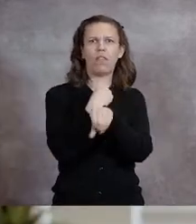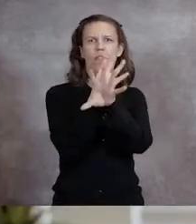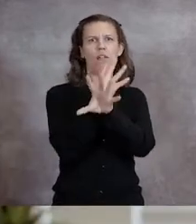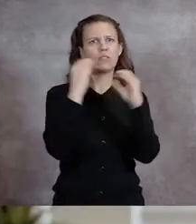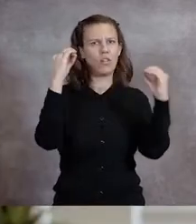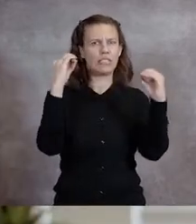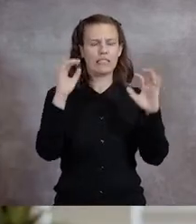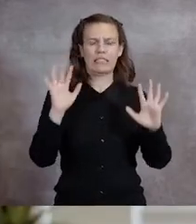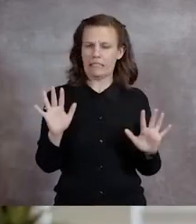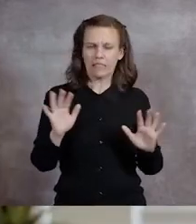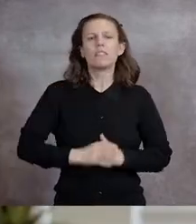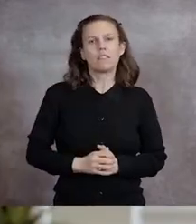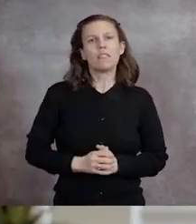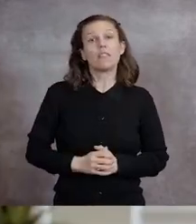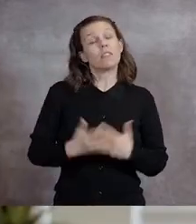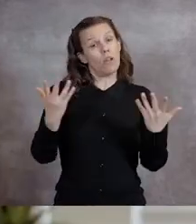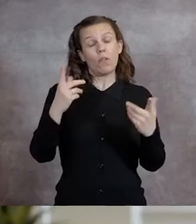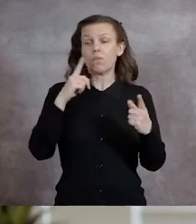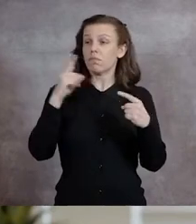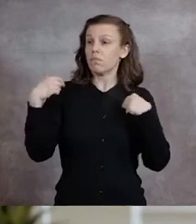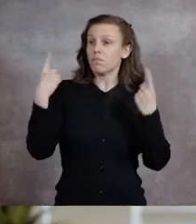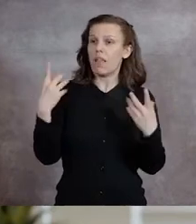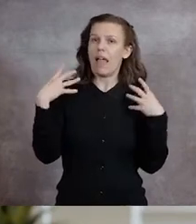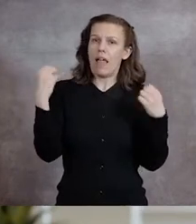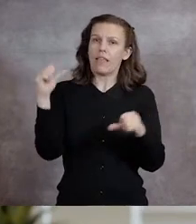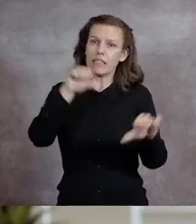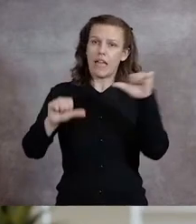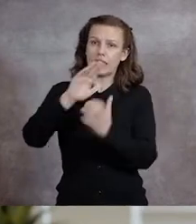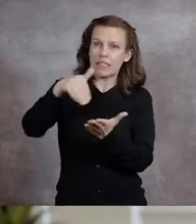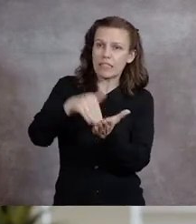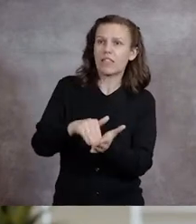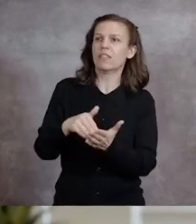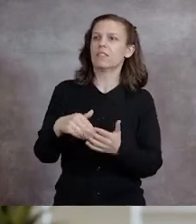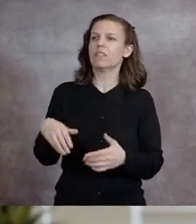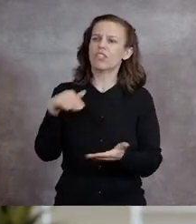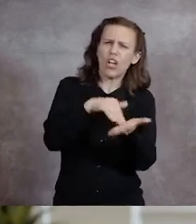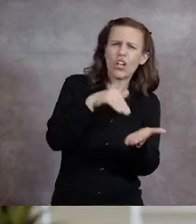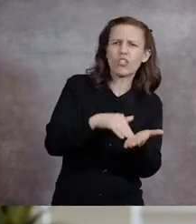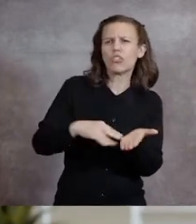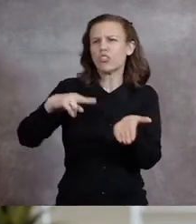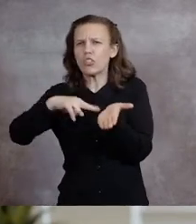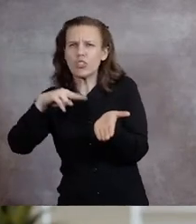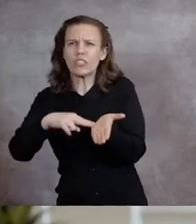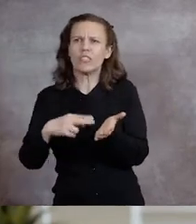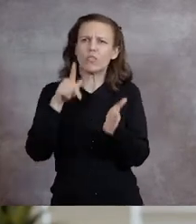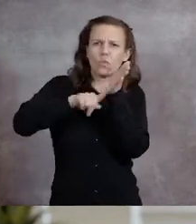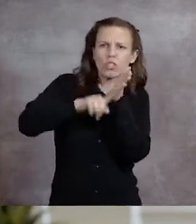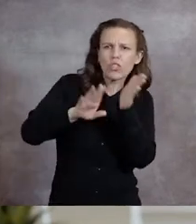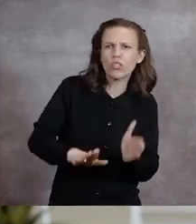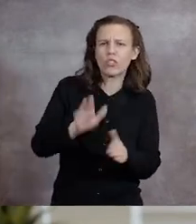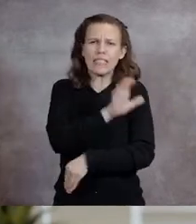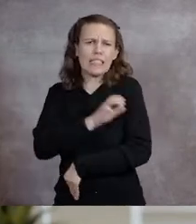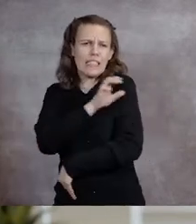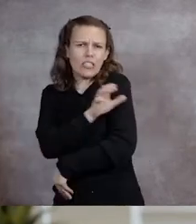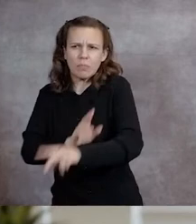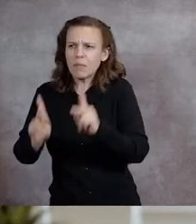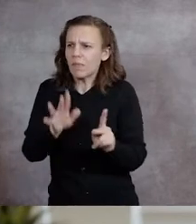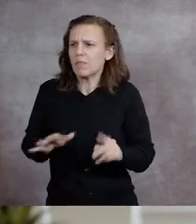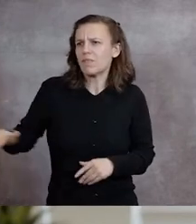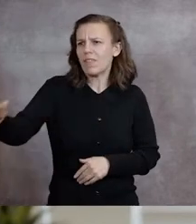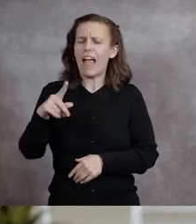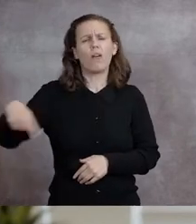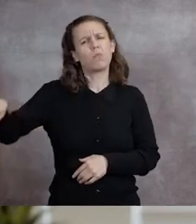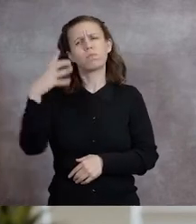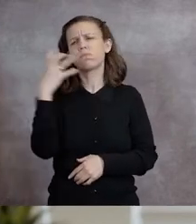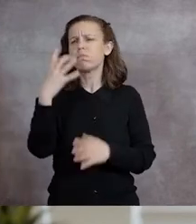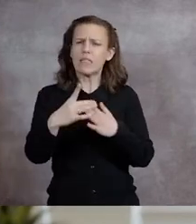Through it all, our health sciences center, doctors, nurses, researchers, clinicians have heroically been on